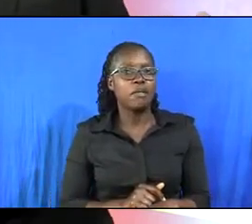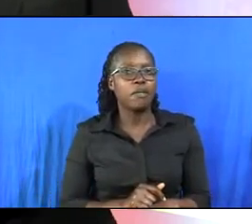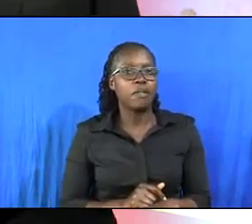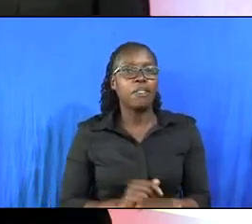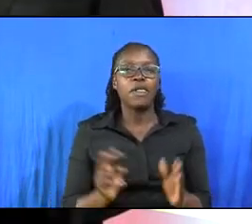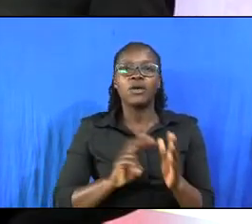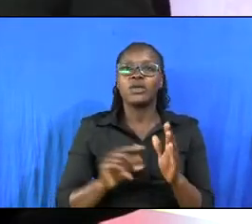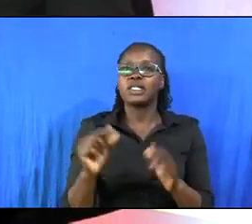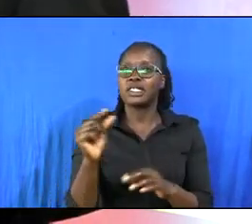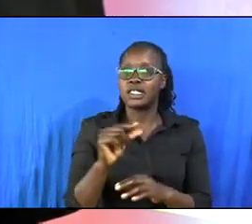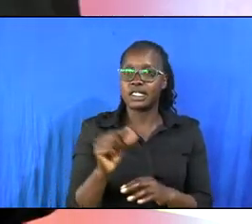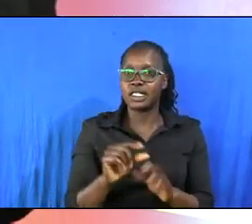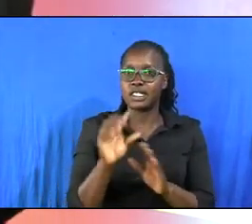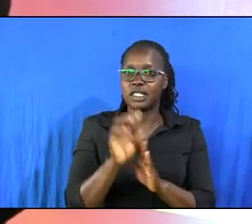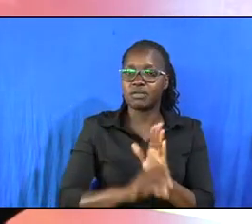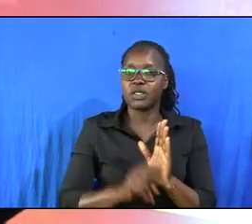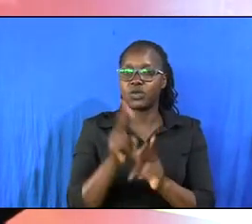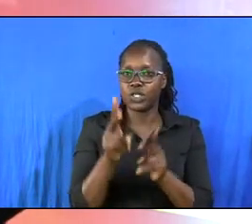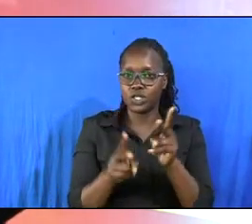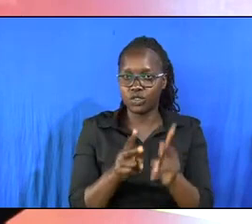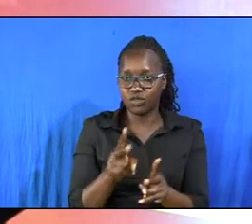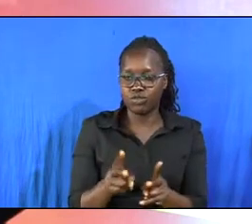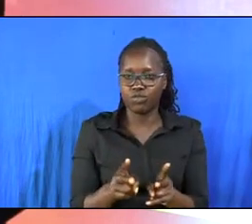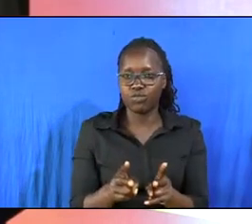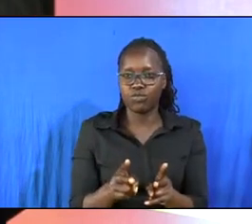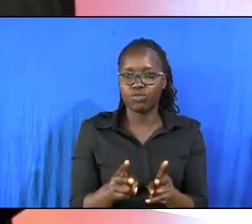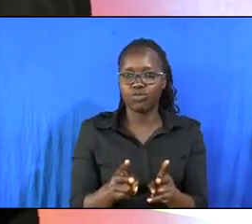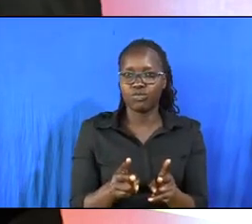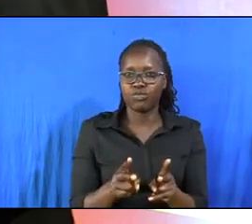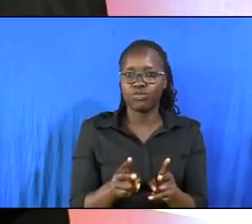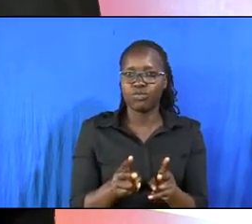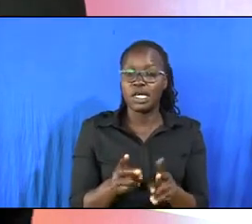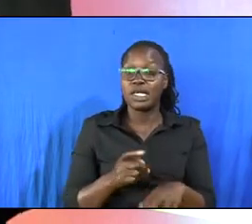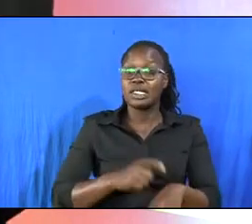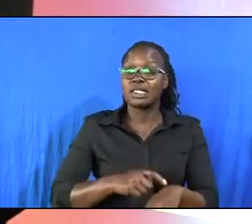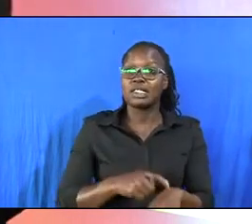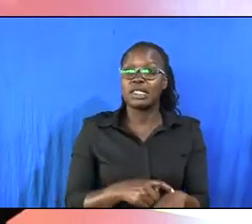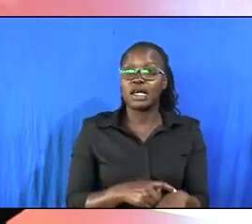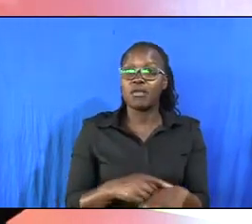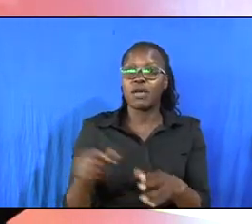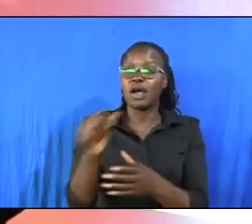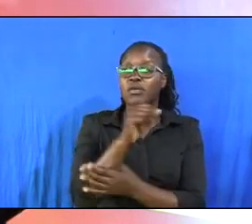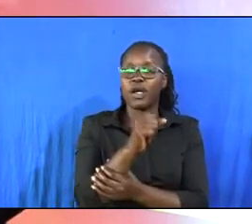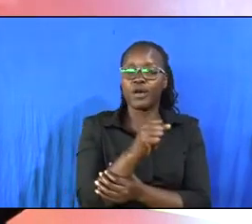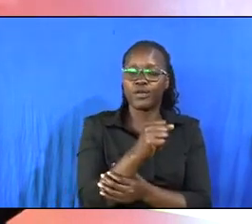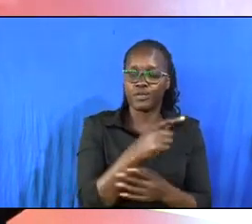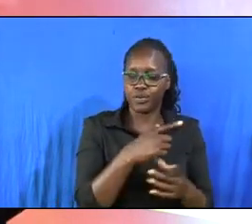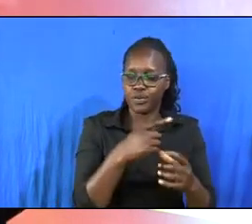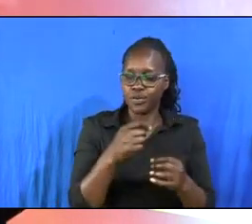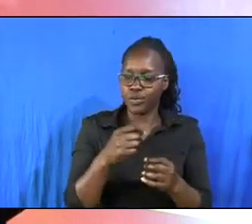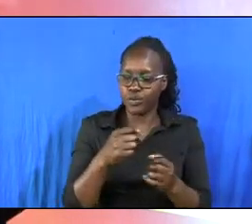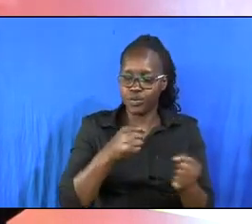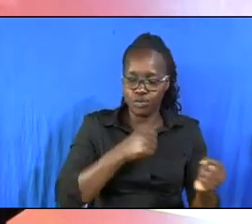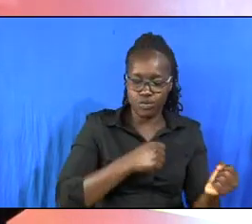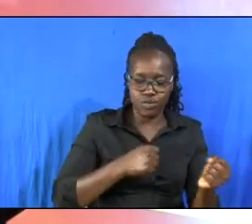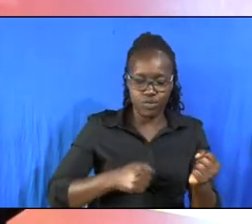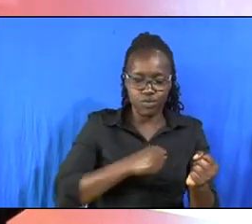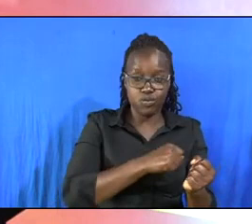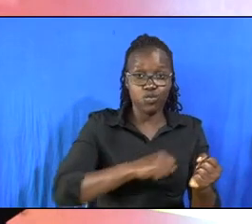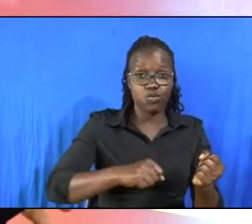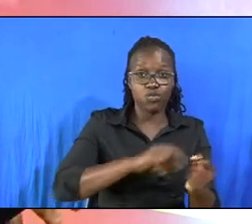genesis chapter 22 uh at the kind of uh the time when abraham was going to sacrifice his son